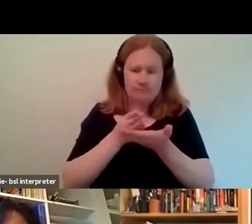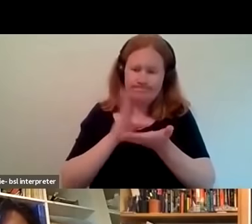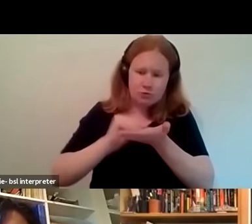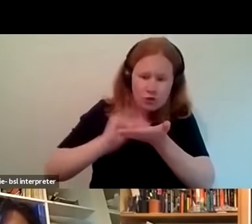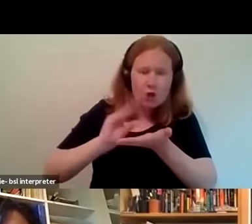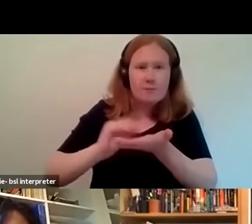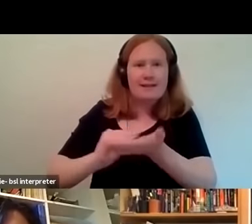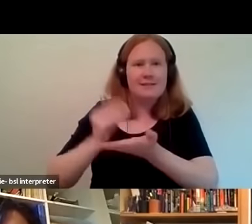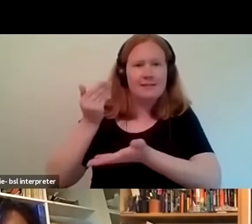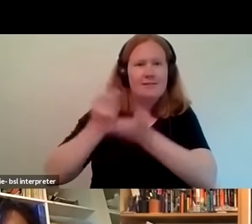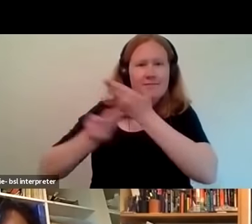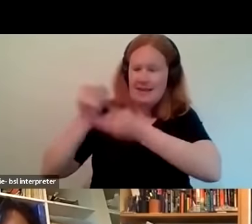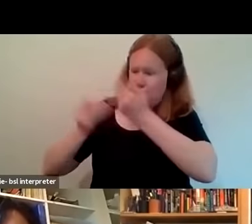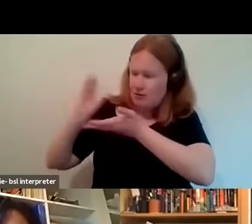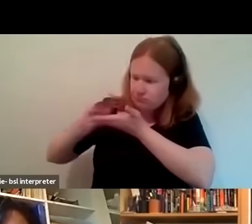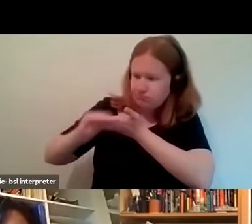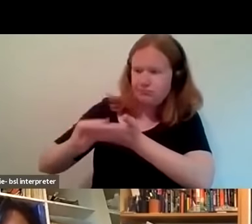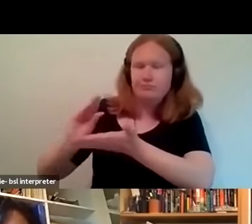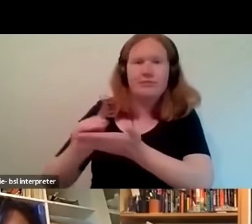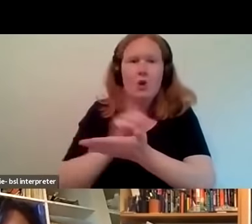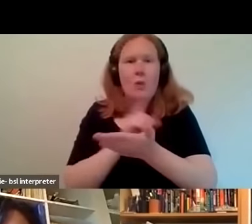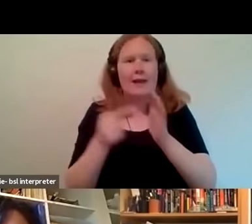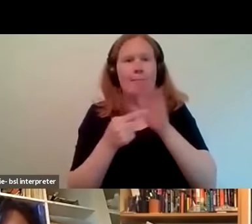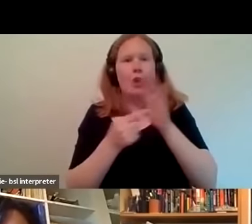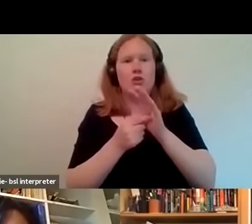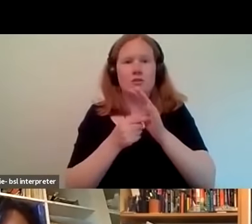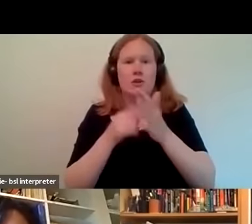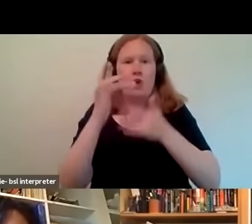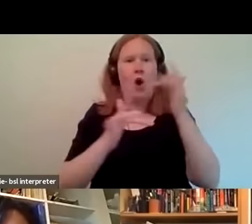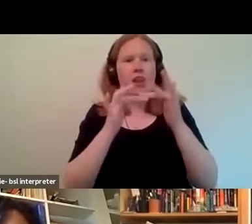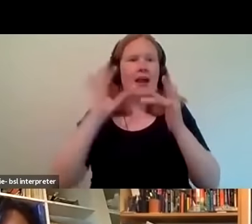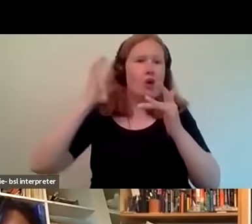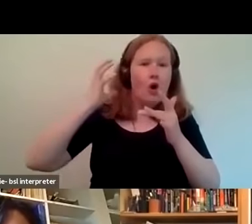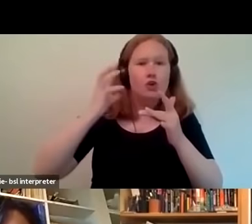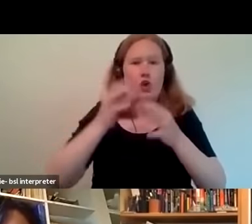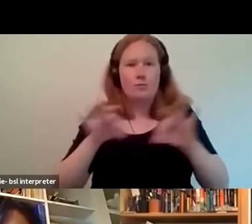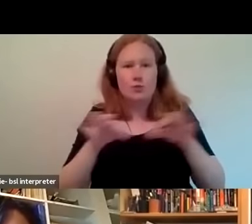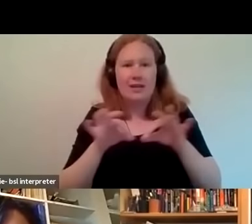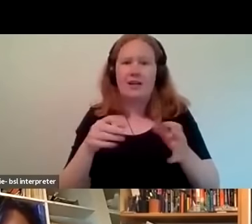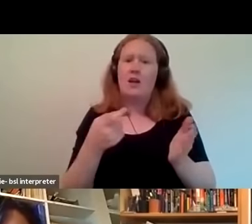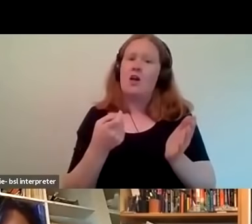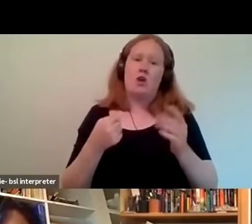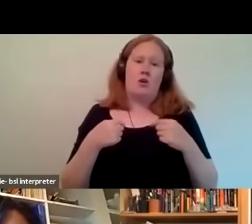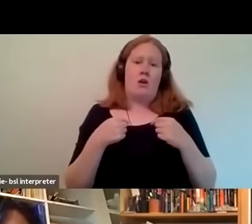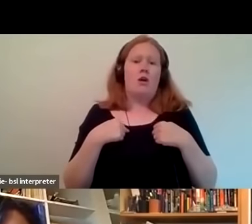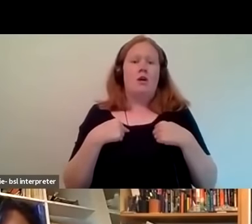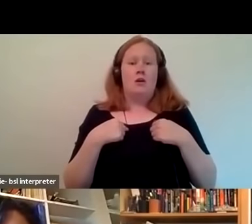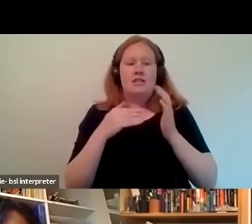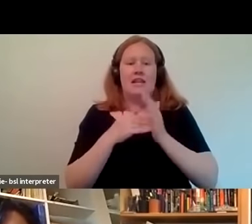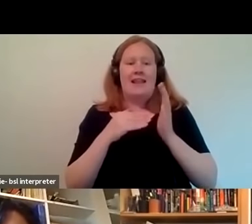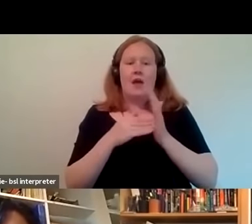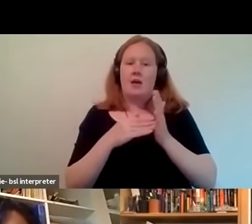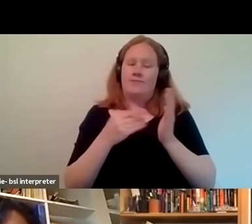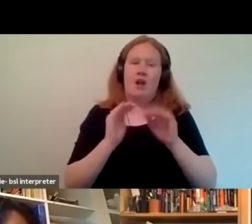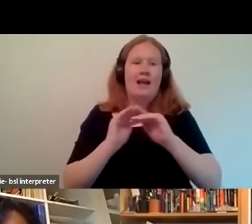through um through oral histories so reggae is a huge part of obviously the